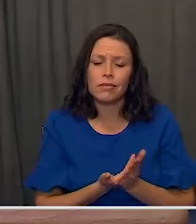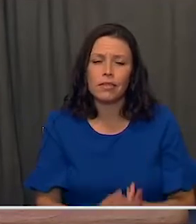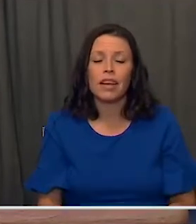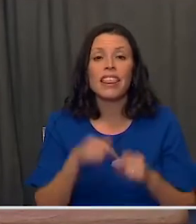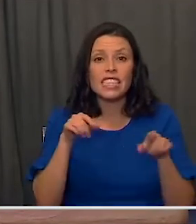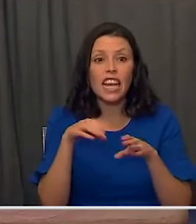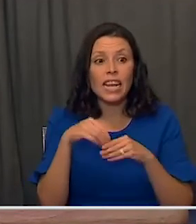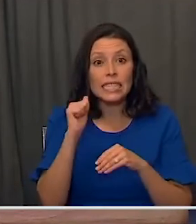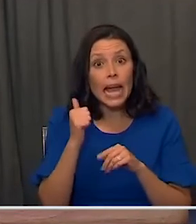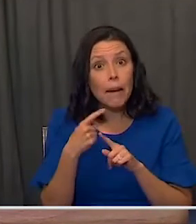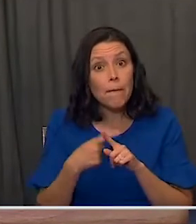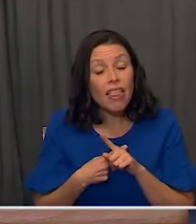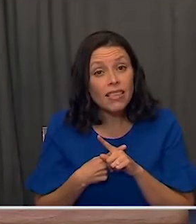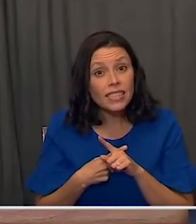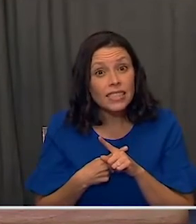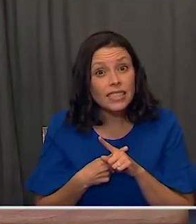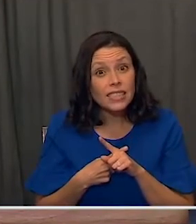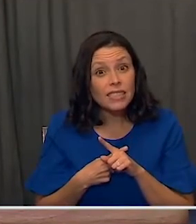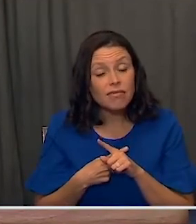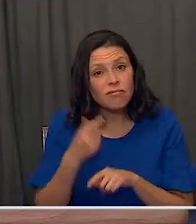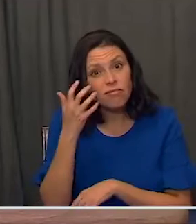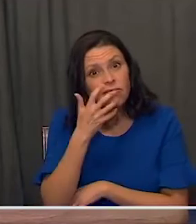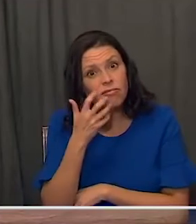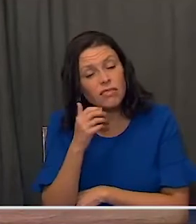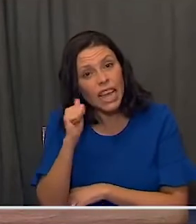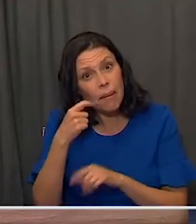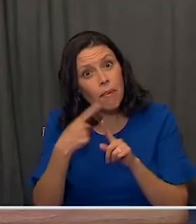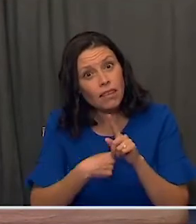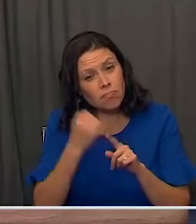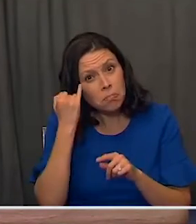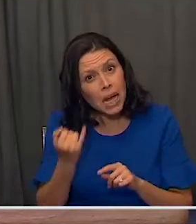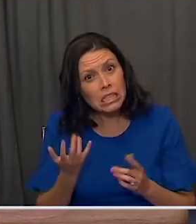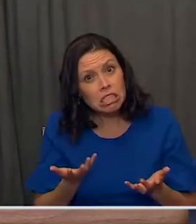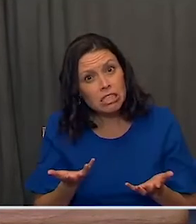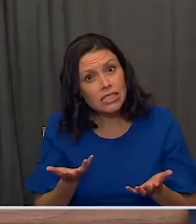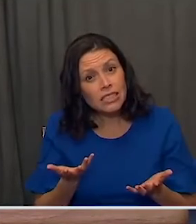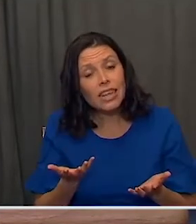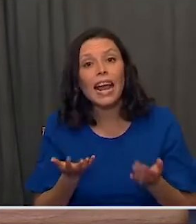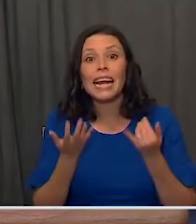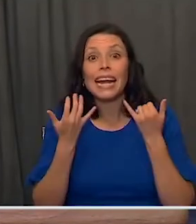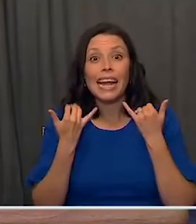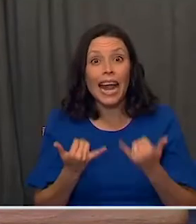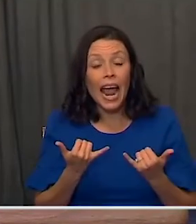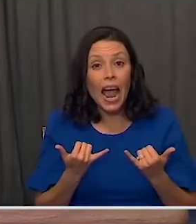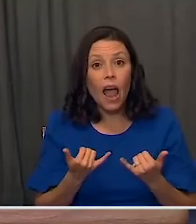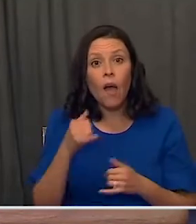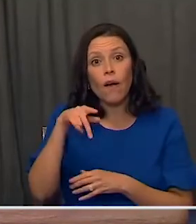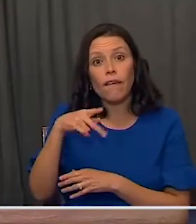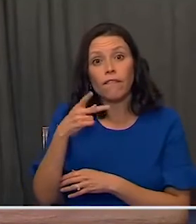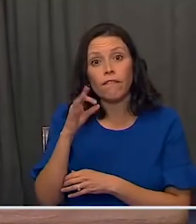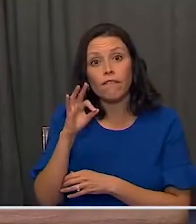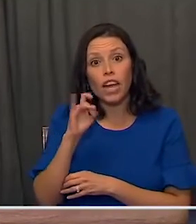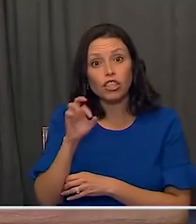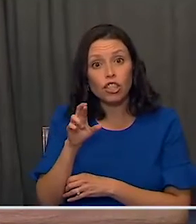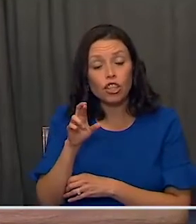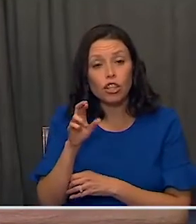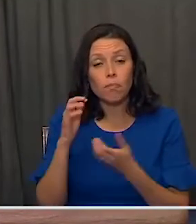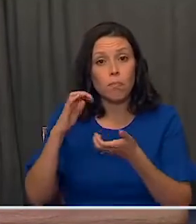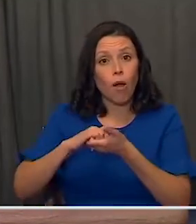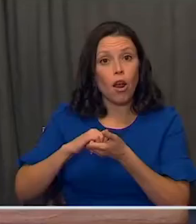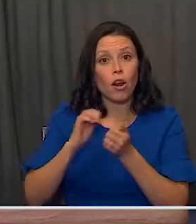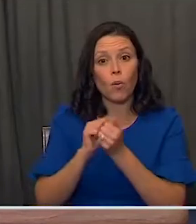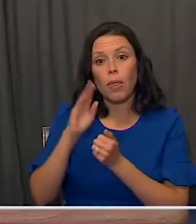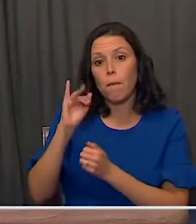This was done in 10 months. 10 months. And now, Pfizer's partner BioNTech